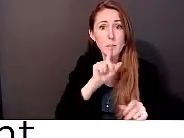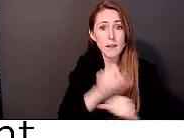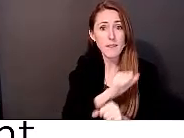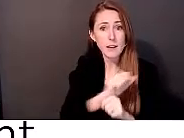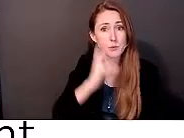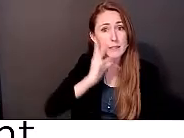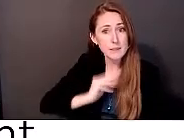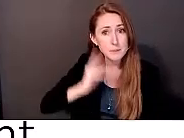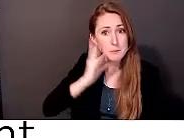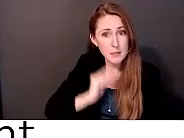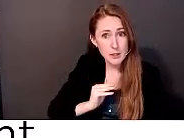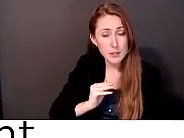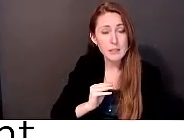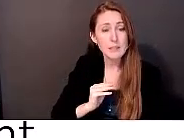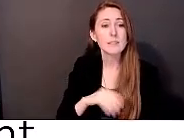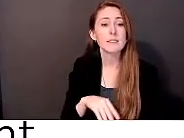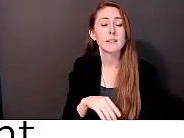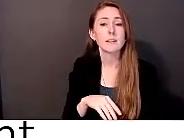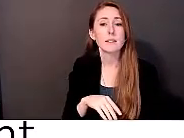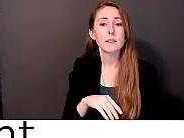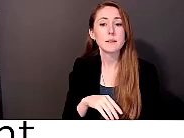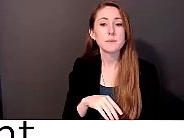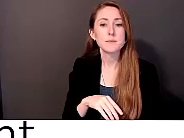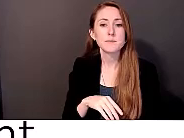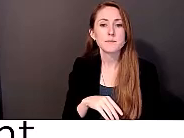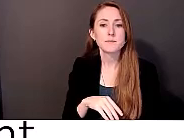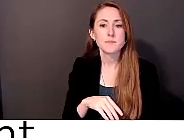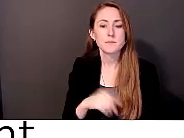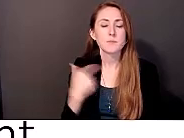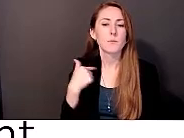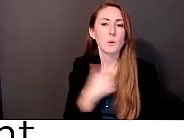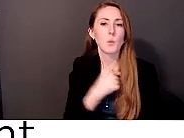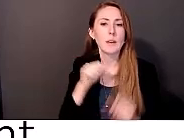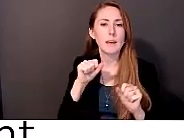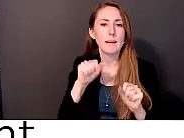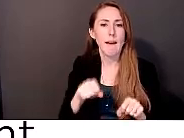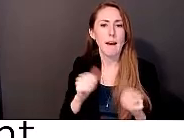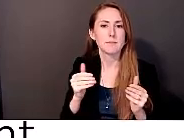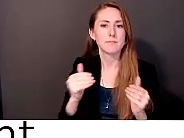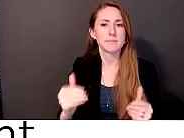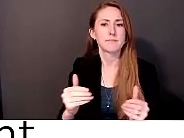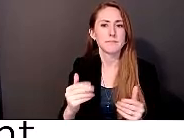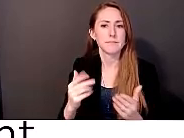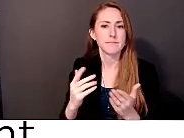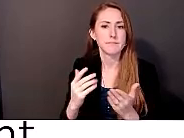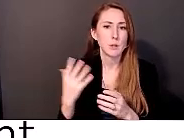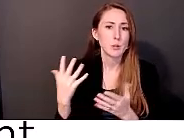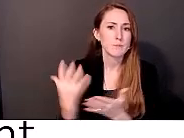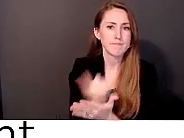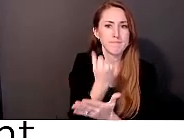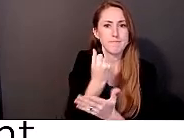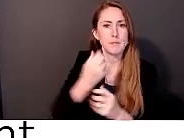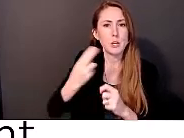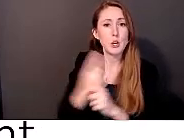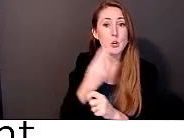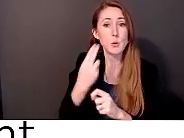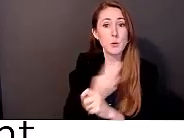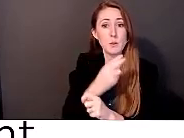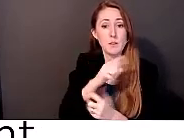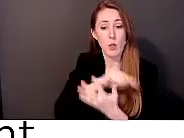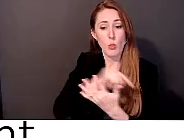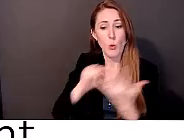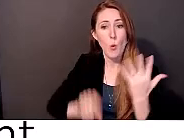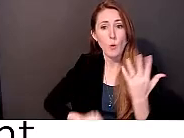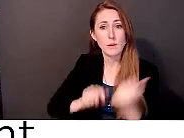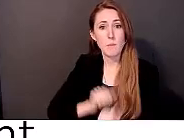institutions and research community. Um, we can use this, this, these kinds of techniques to, um, increase their